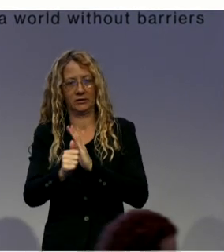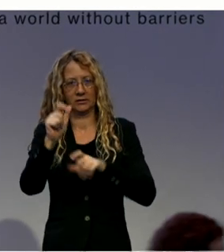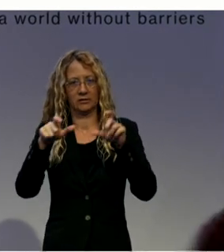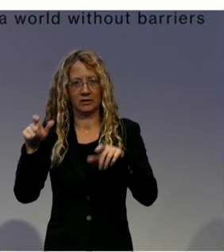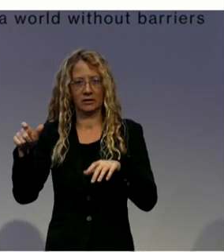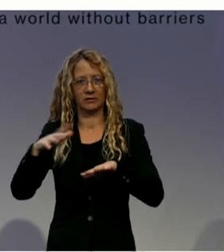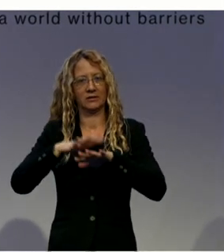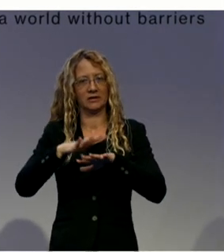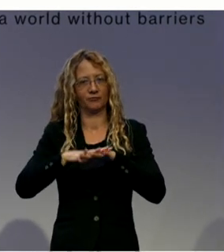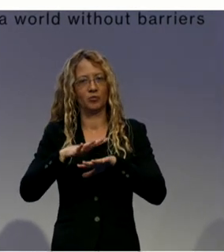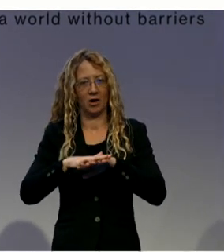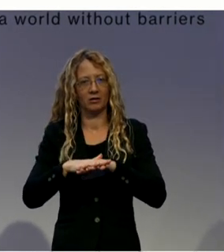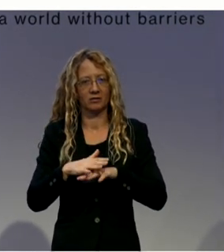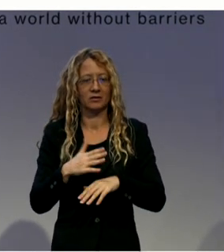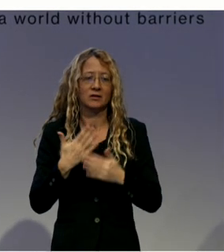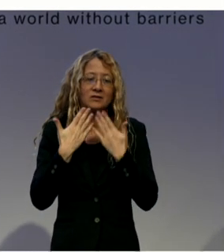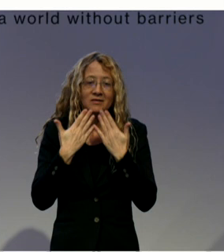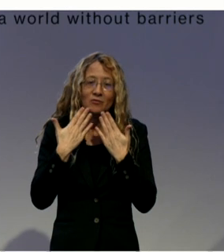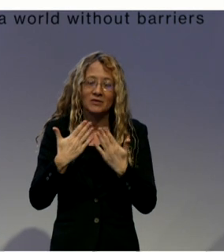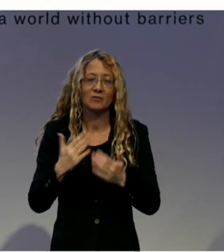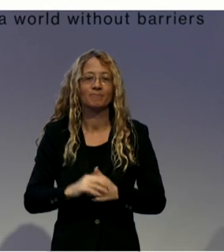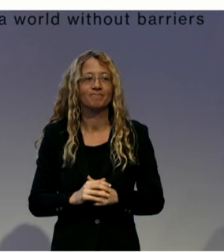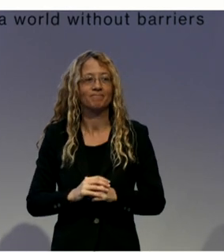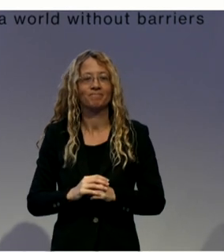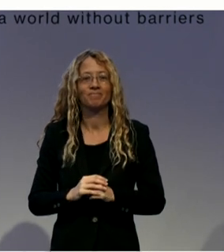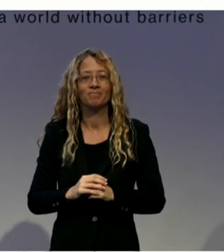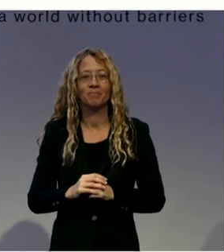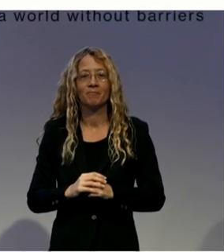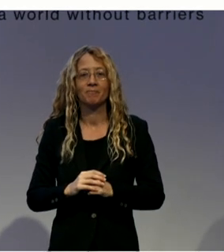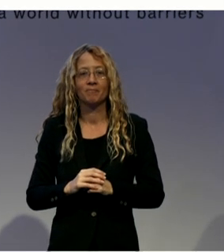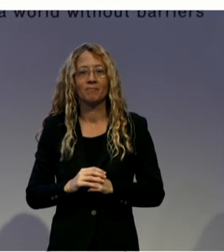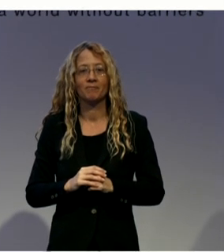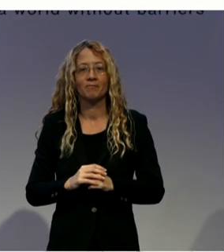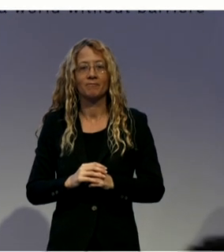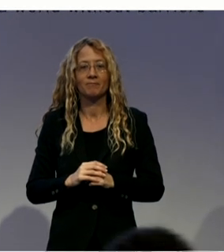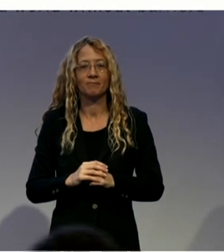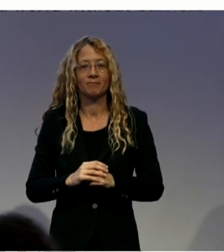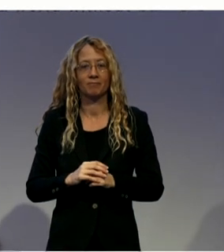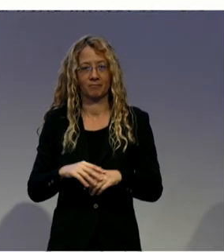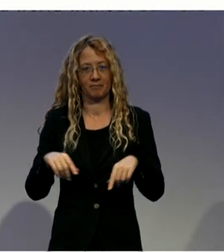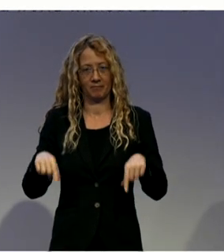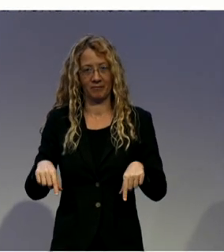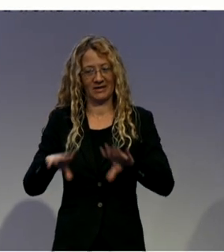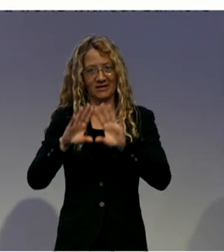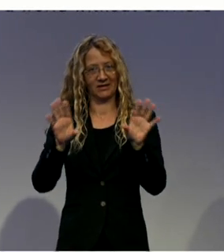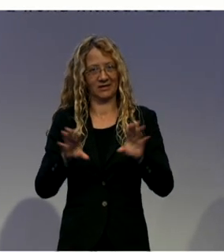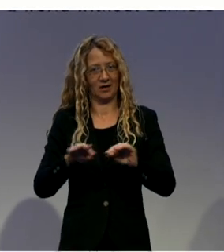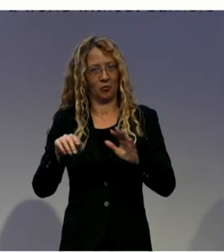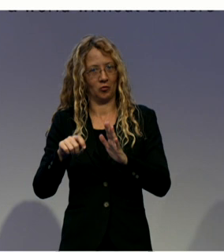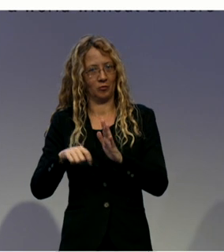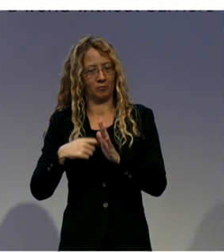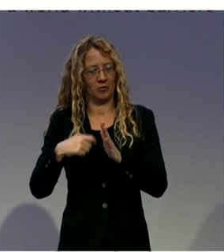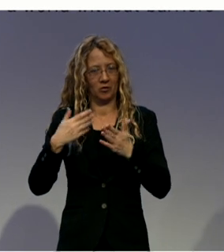Well, we have listened here and especially all around the Zero Project conference, but here in this panel, how being part of a